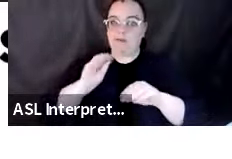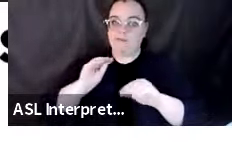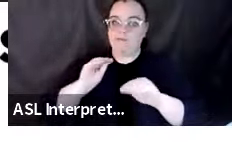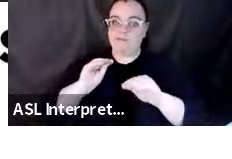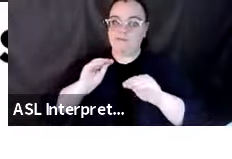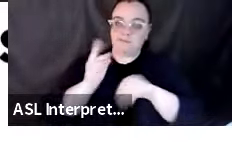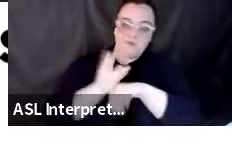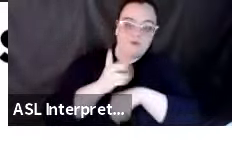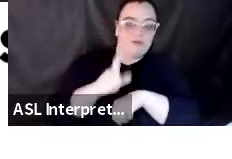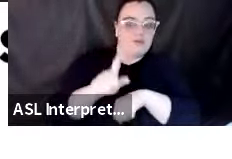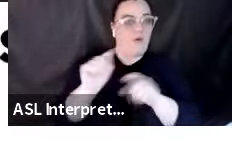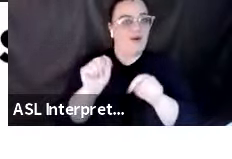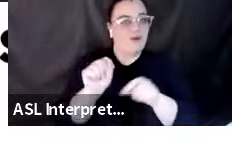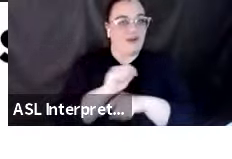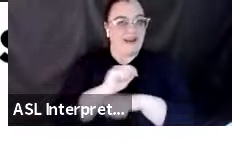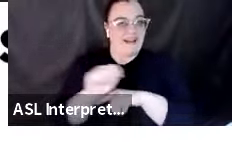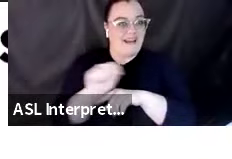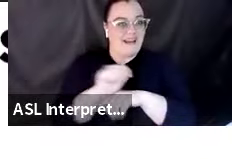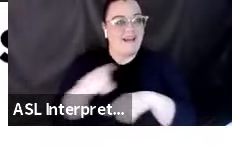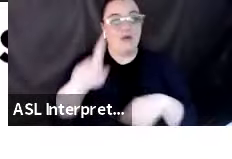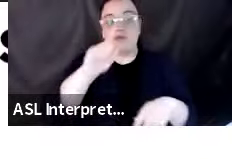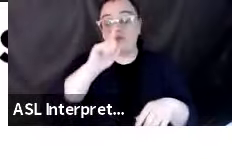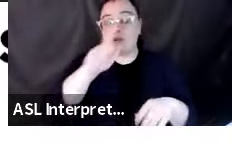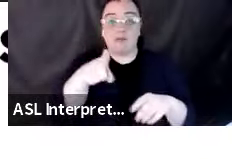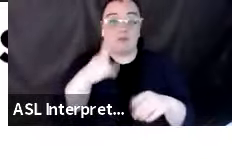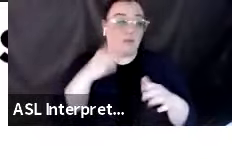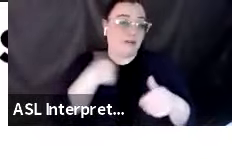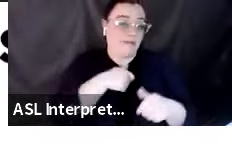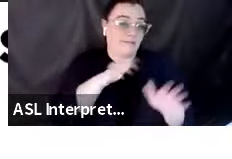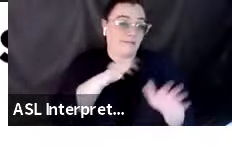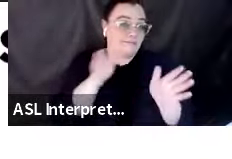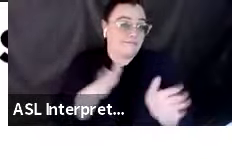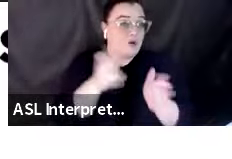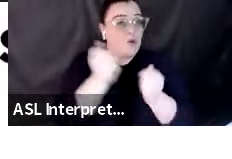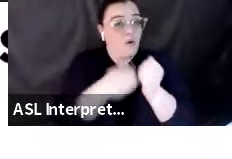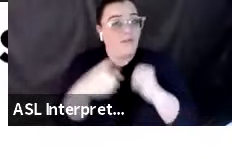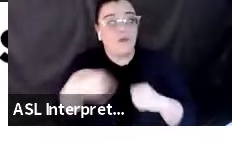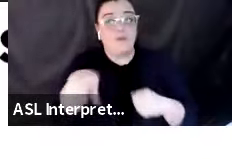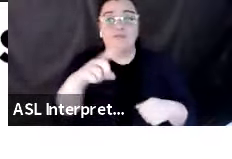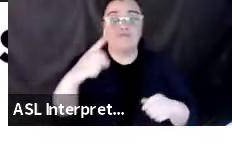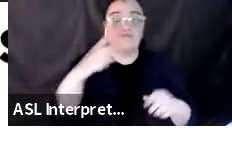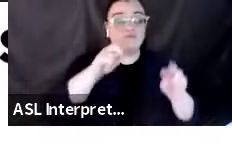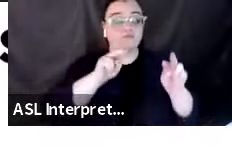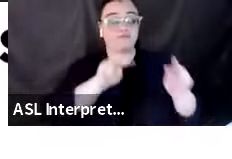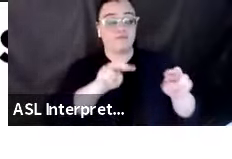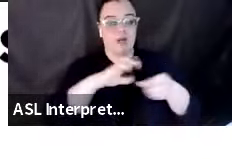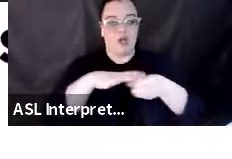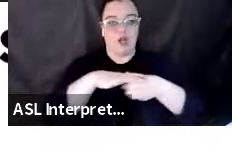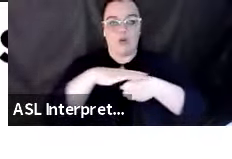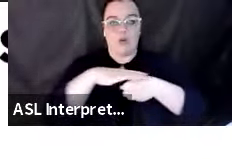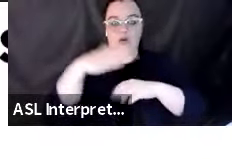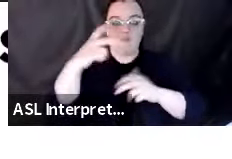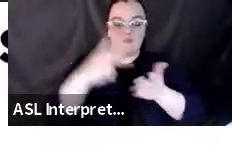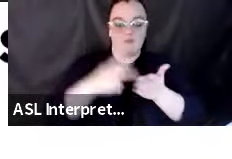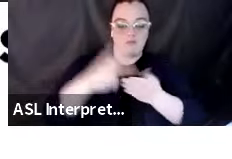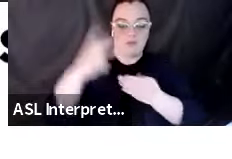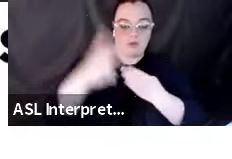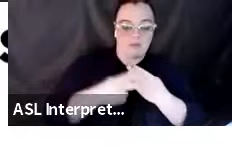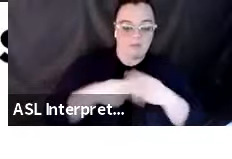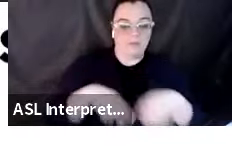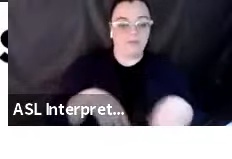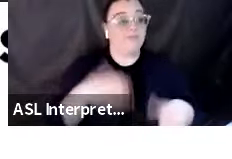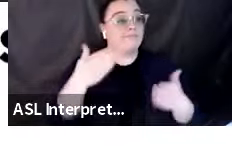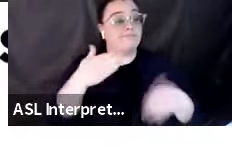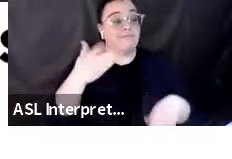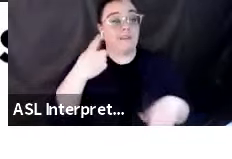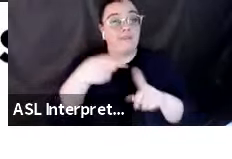received. So we really encourage everyone to look into a local program may be offered by your fire